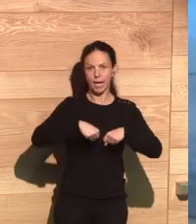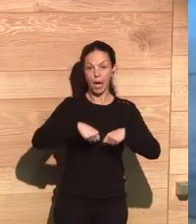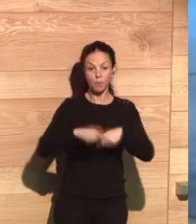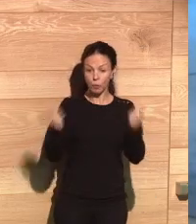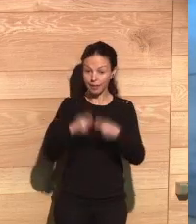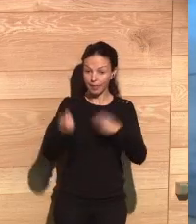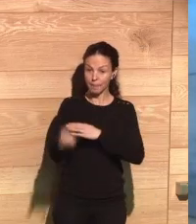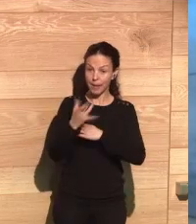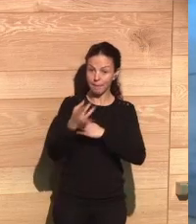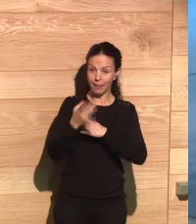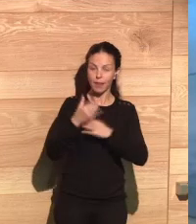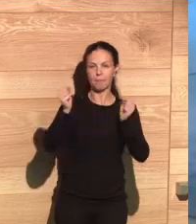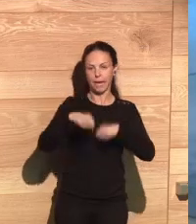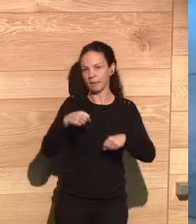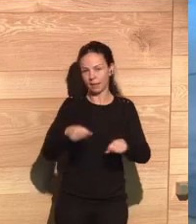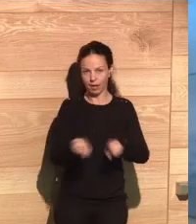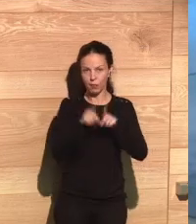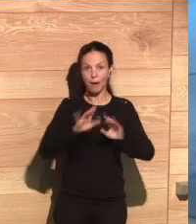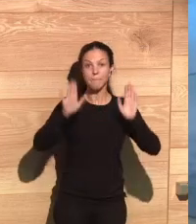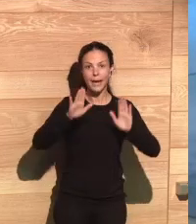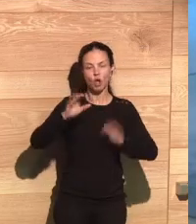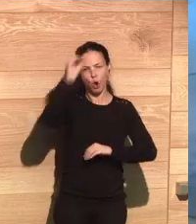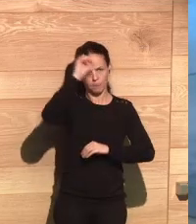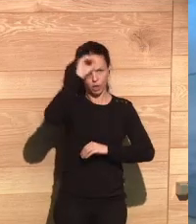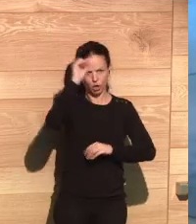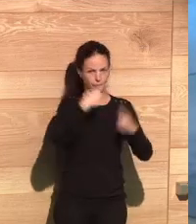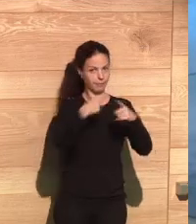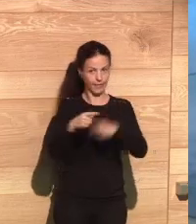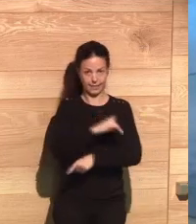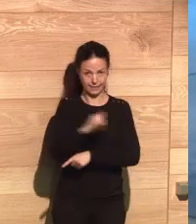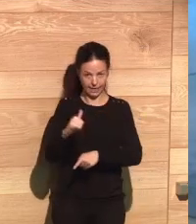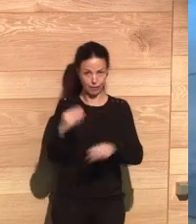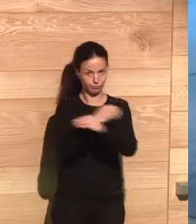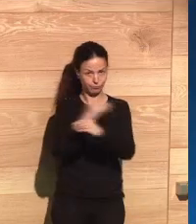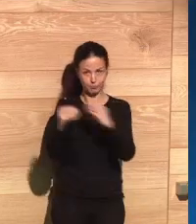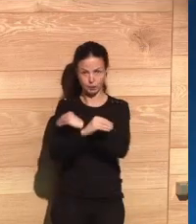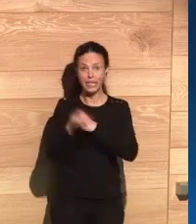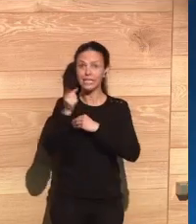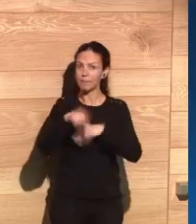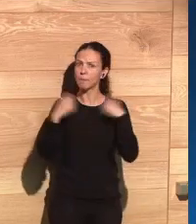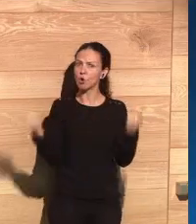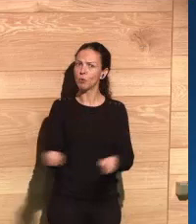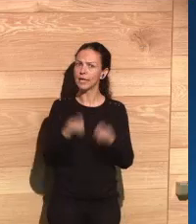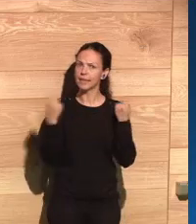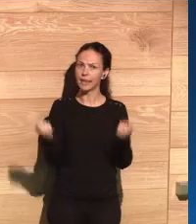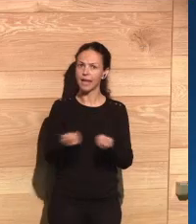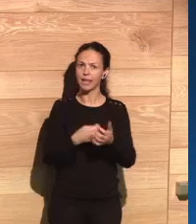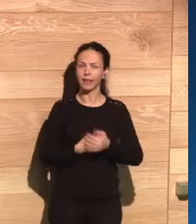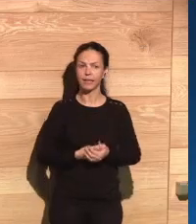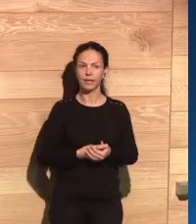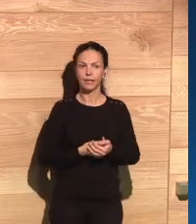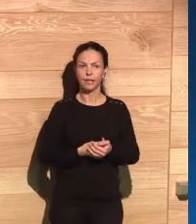And then, of course, one thing that we worried a lot about with targeted advertising. And so, of course, advertising has been targeted